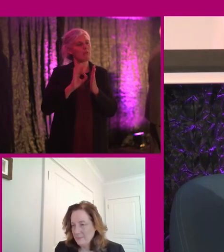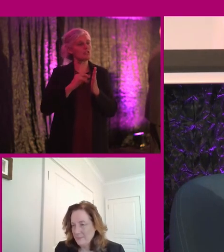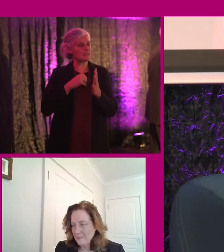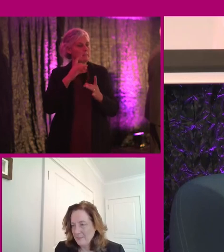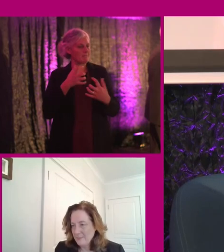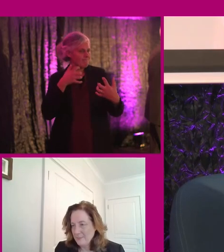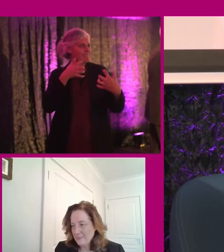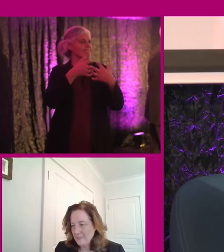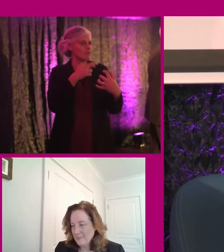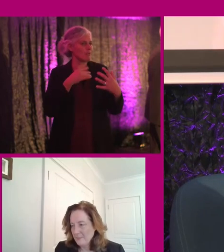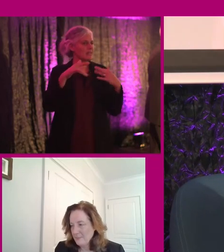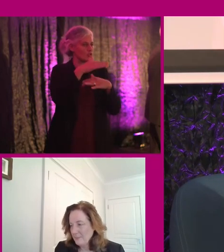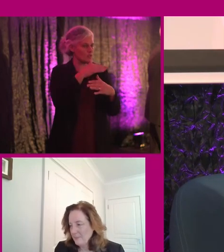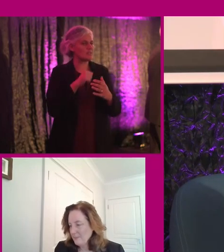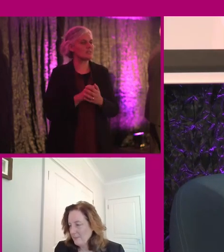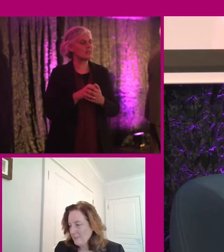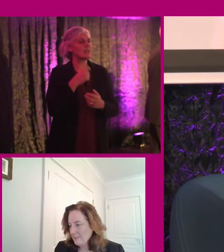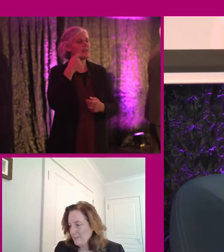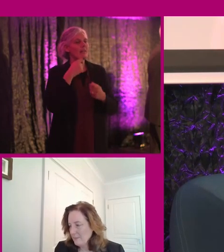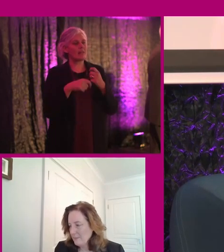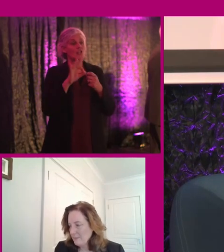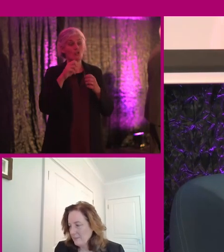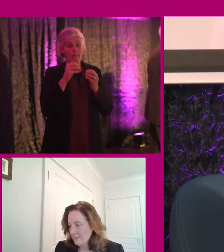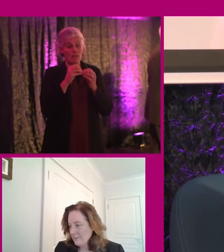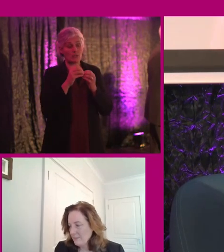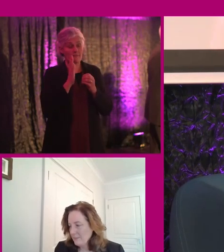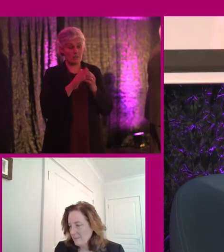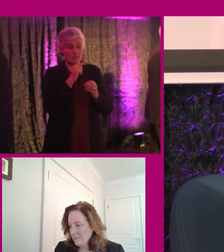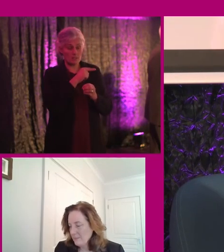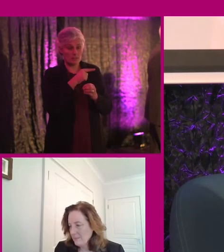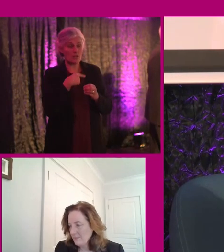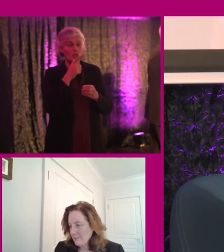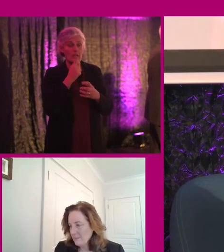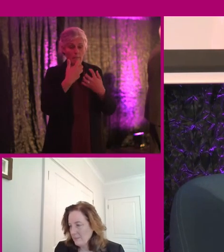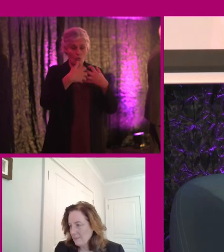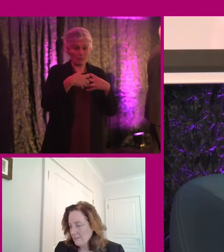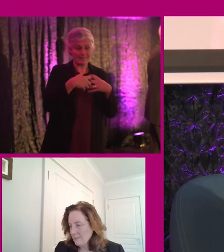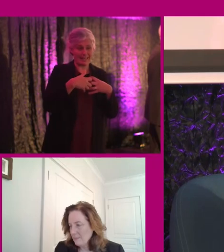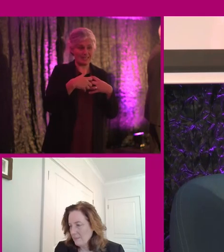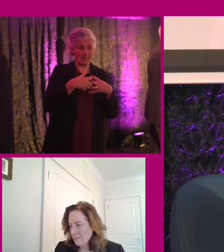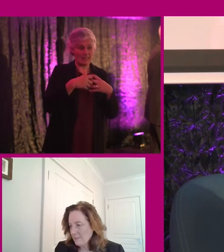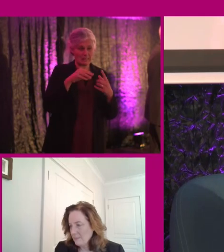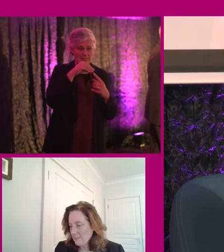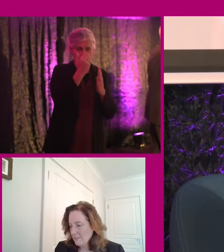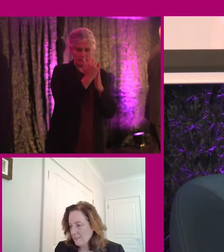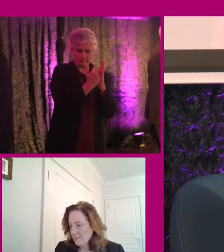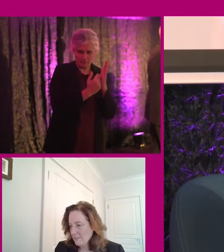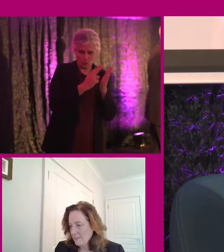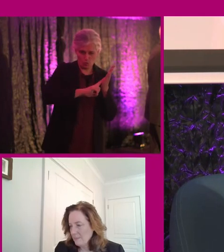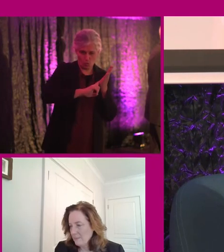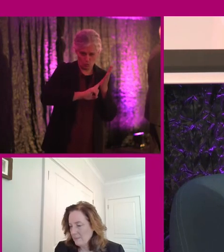you know, consultation with persons with disabilities standards, which Jera mentioned as well, can also provide technical specifications to use in